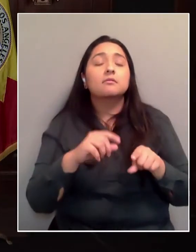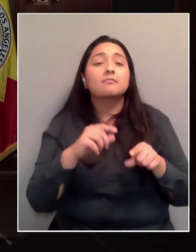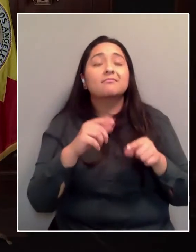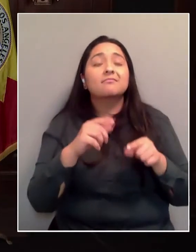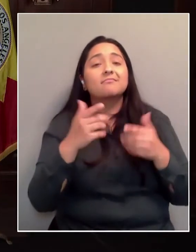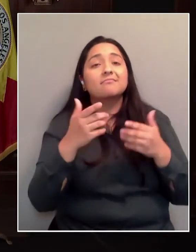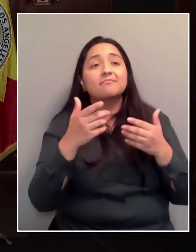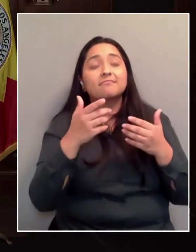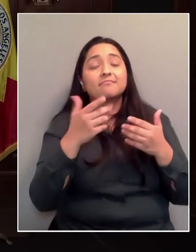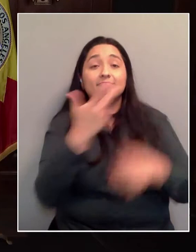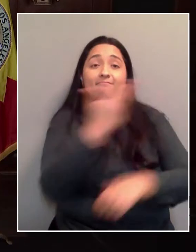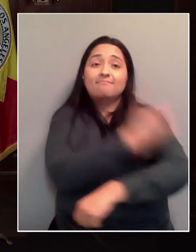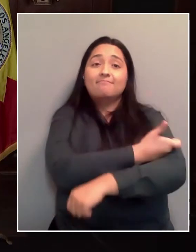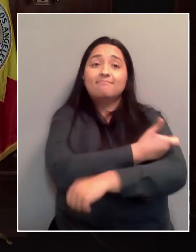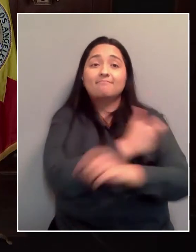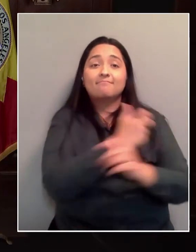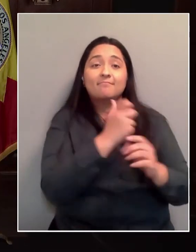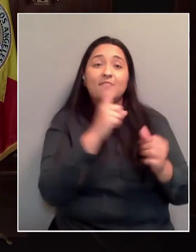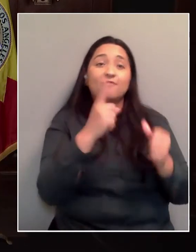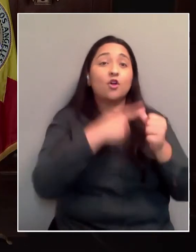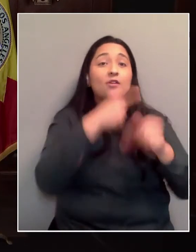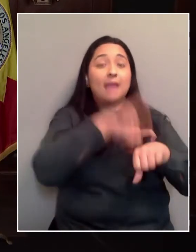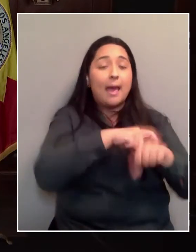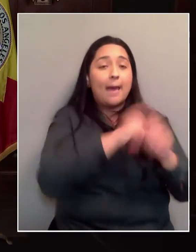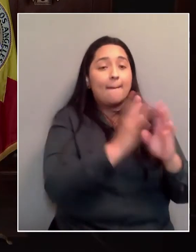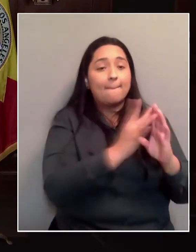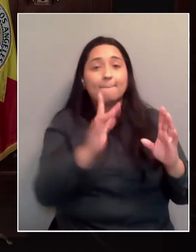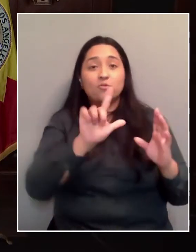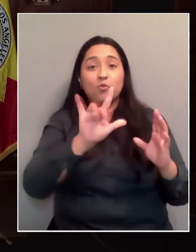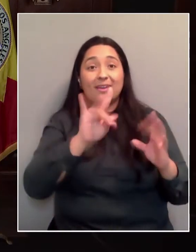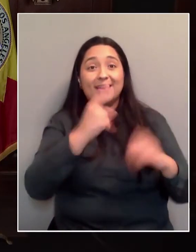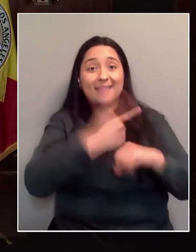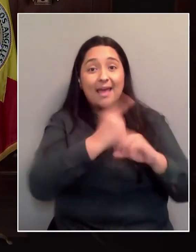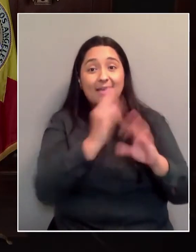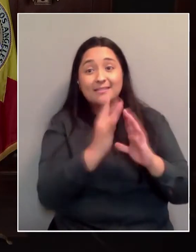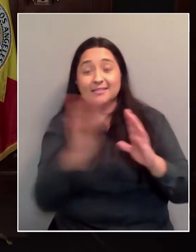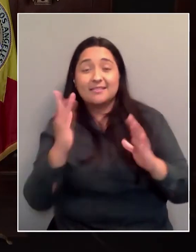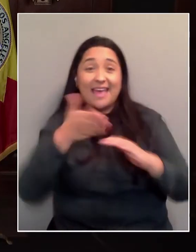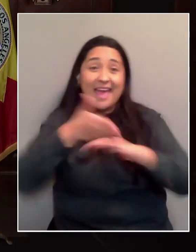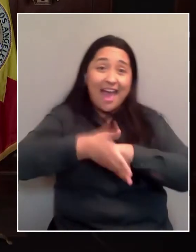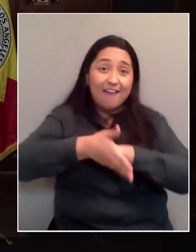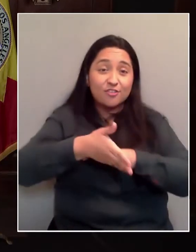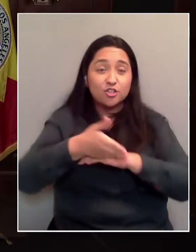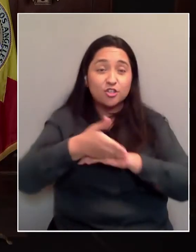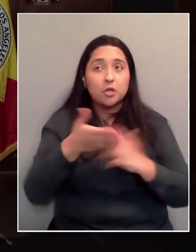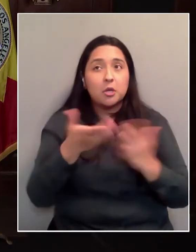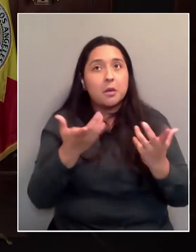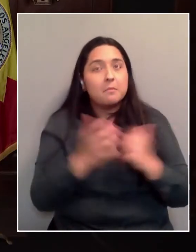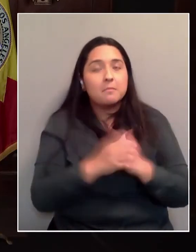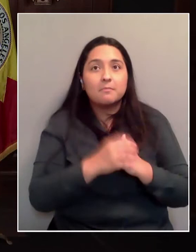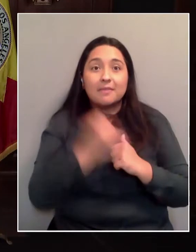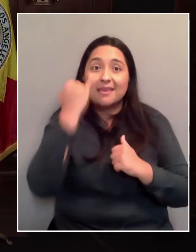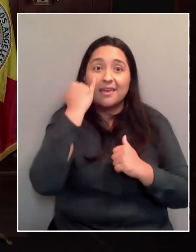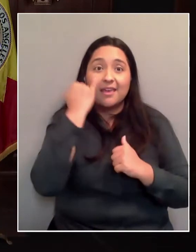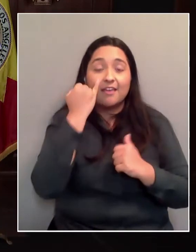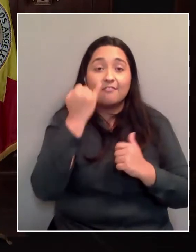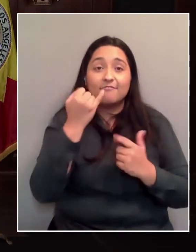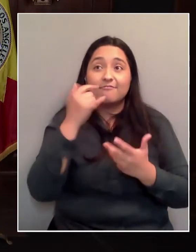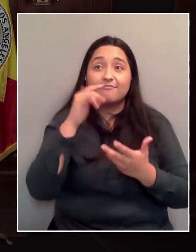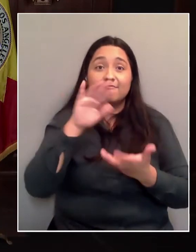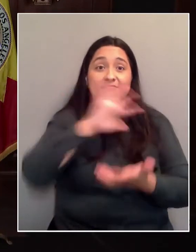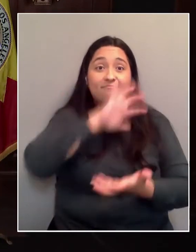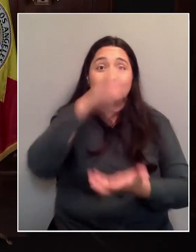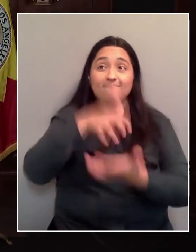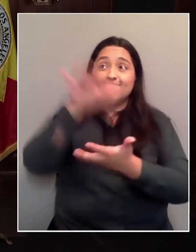21 days when it comes to Pfizer, look, if things don't get better in our country on the supply, that is something that is a legitimate question to